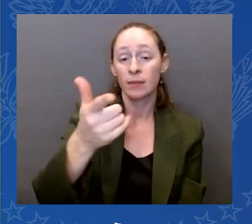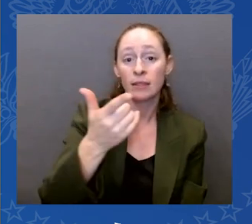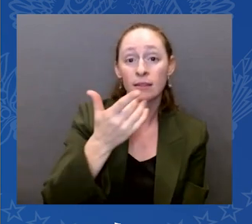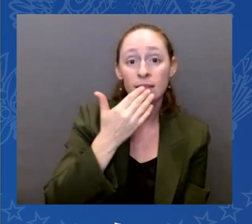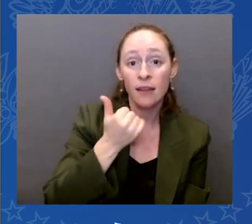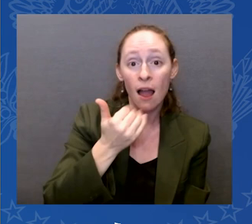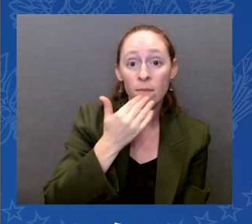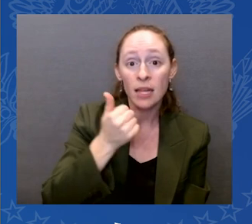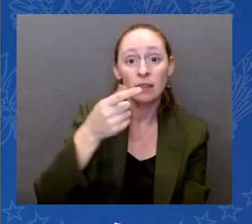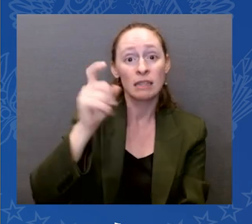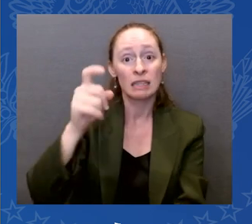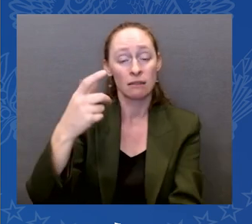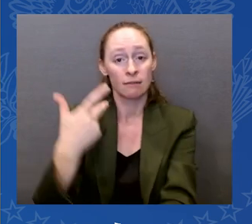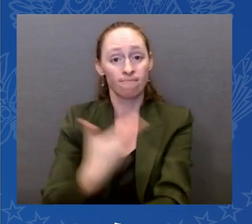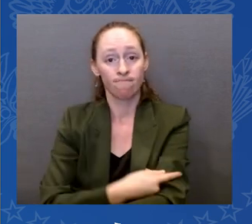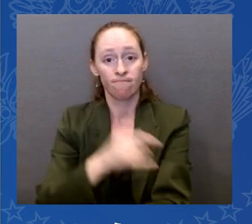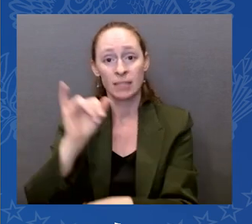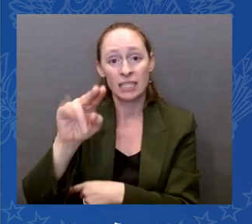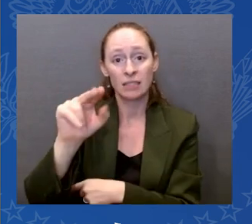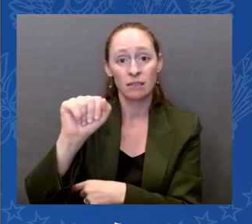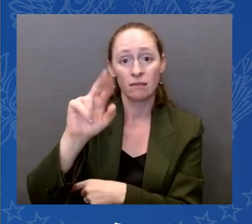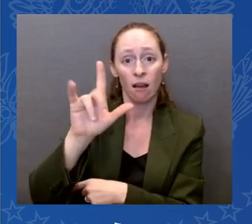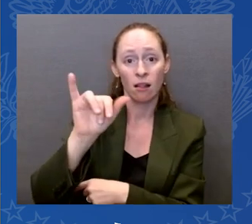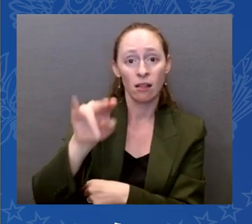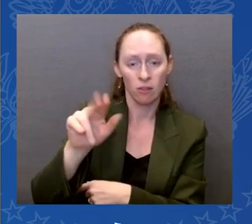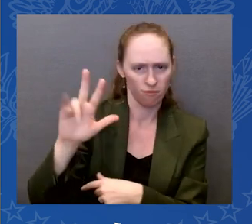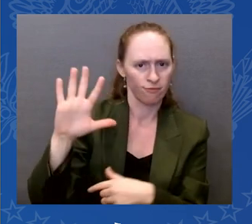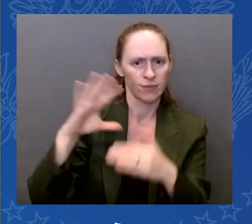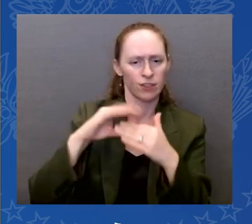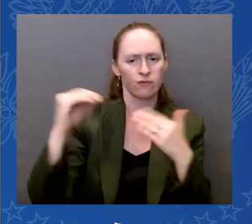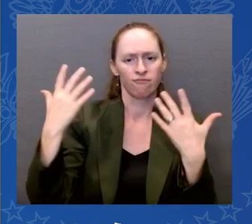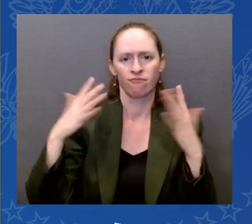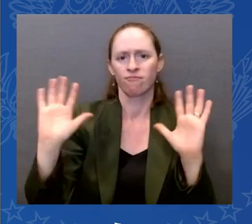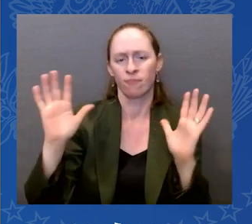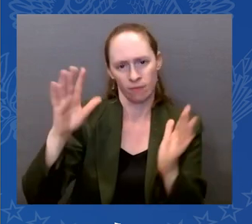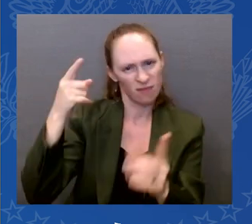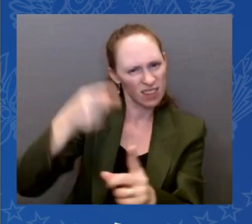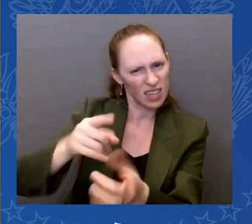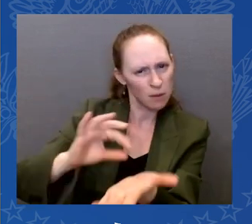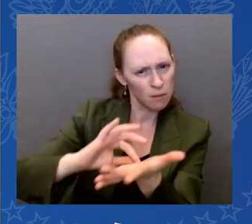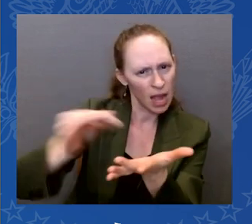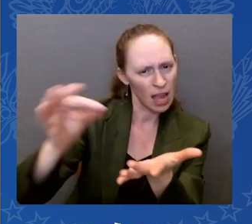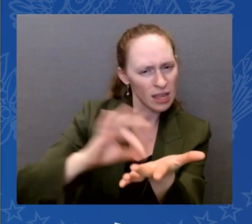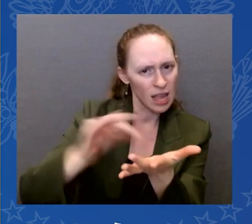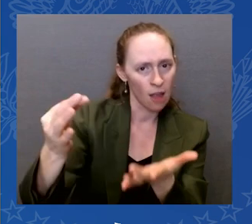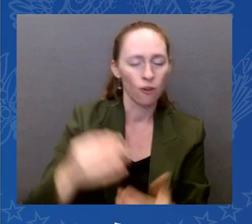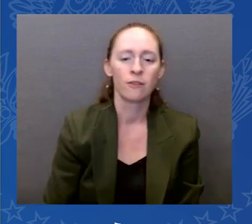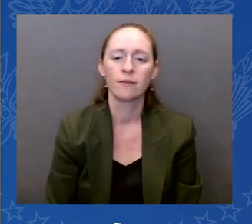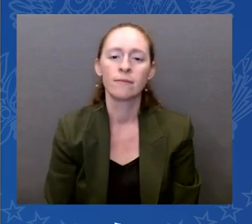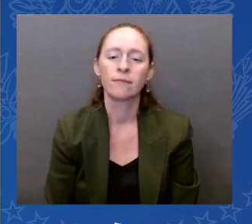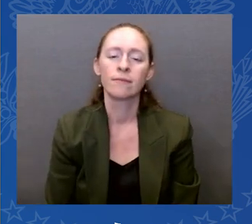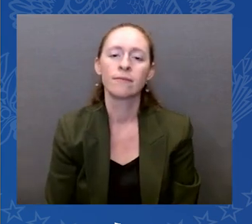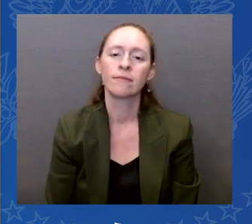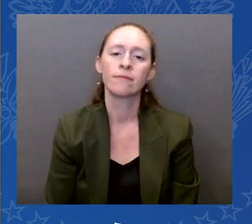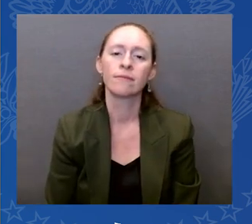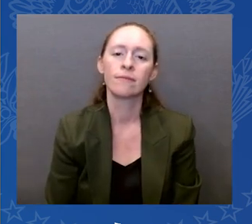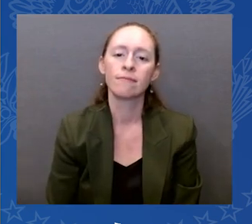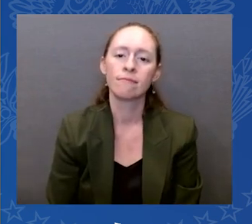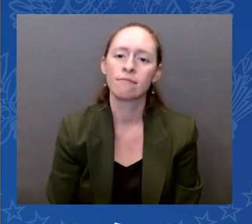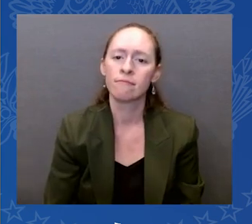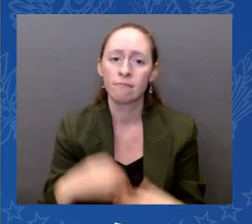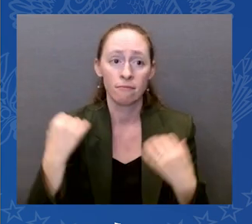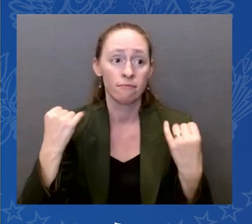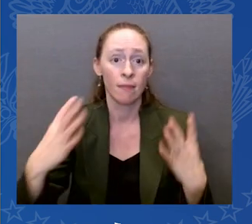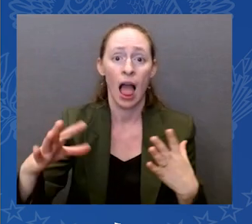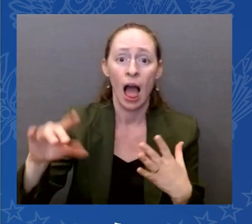And for decades, climate deniers have blocked any meaningful progress against climate crisis. But not this year. This year,